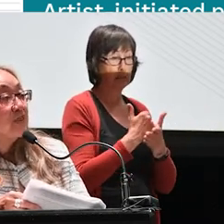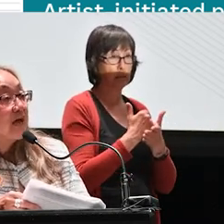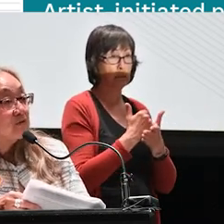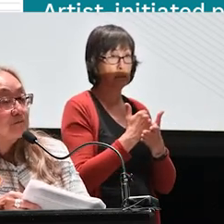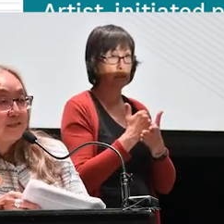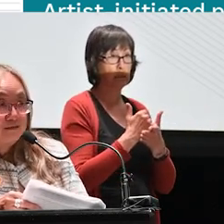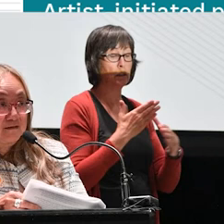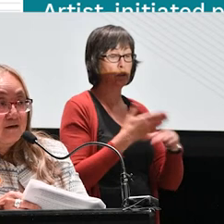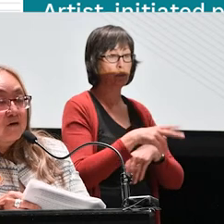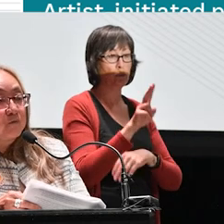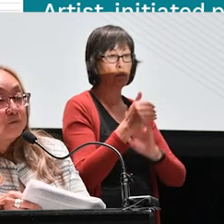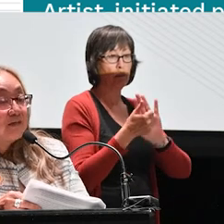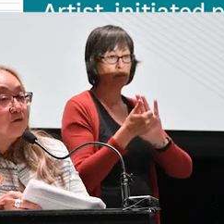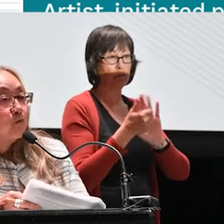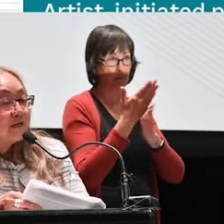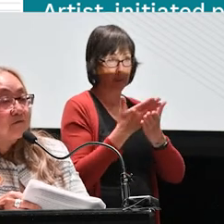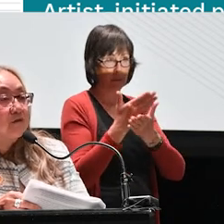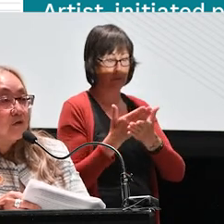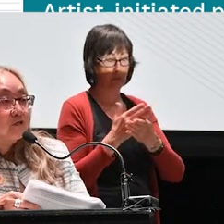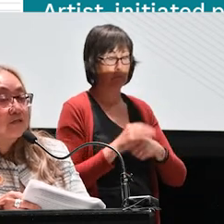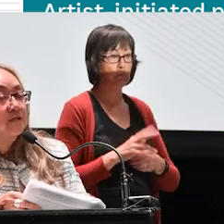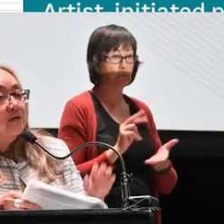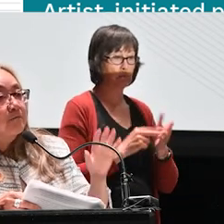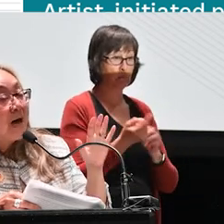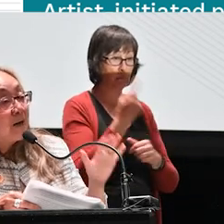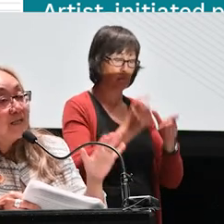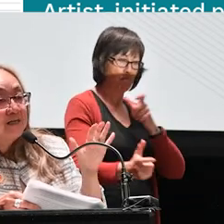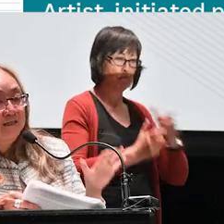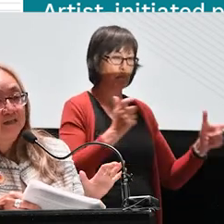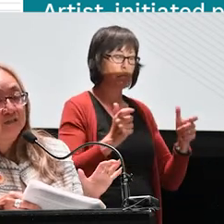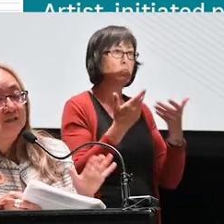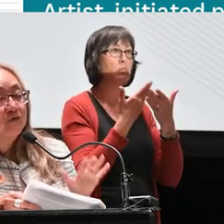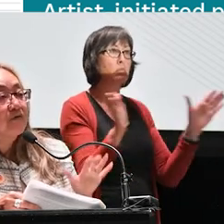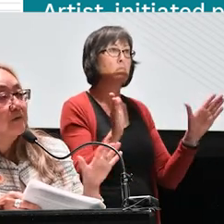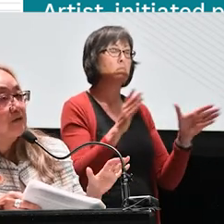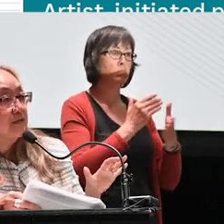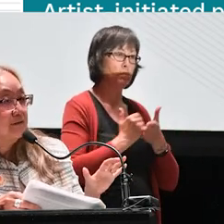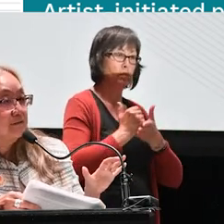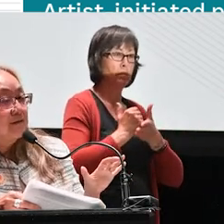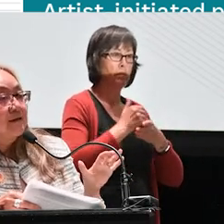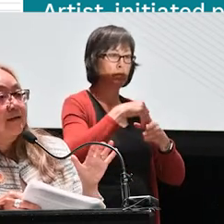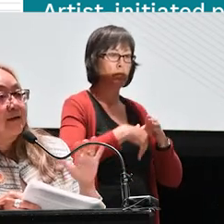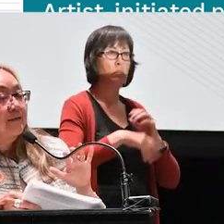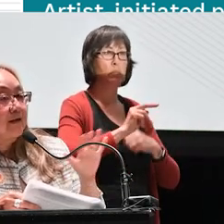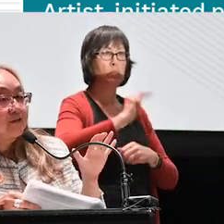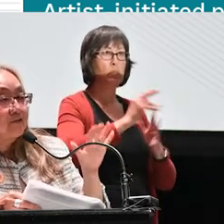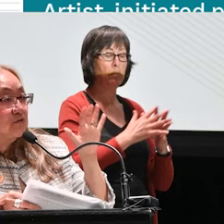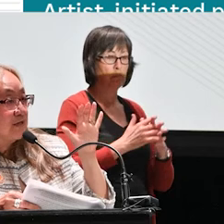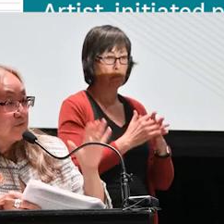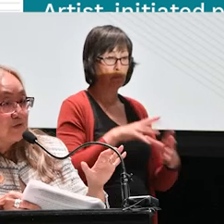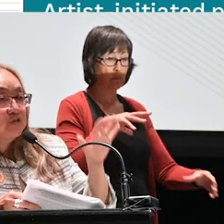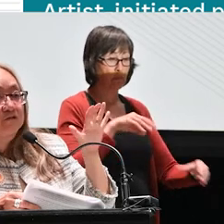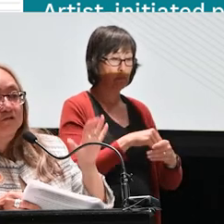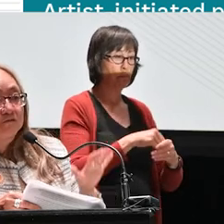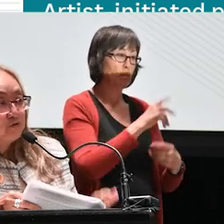over 2,000 pieces, which makes it one of the largest public collections in North America. And that includes